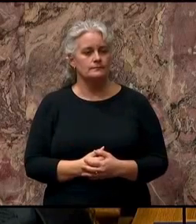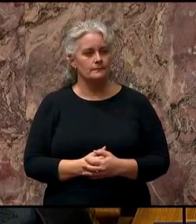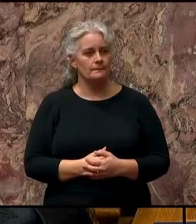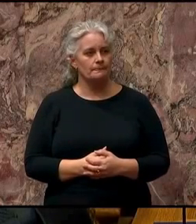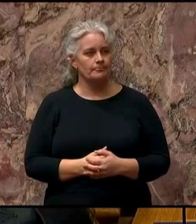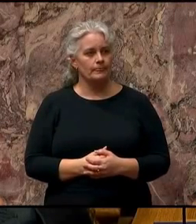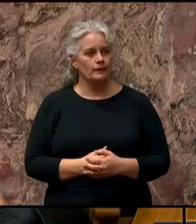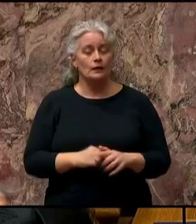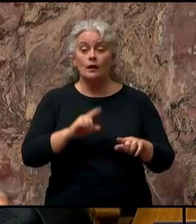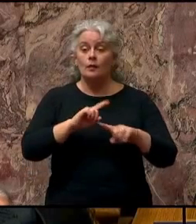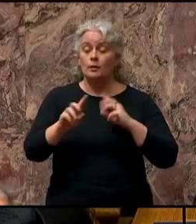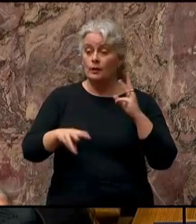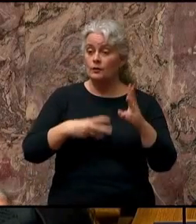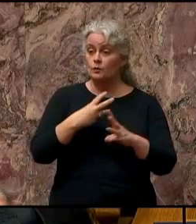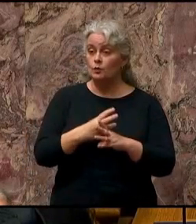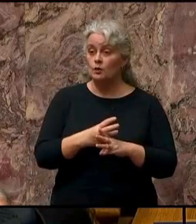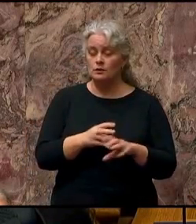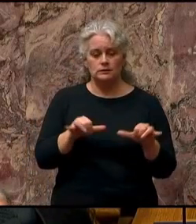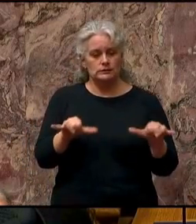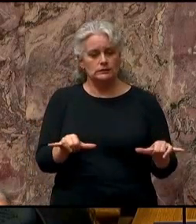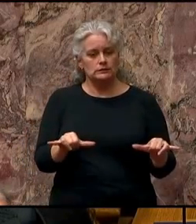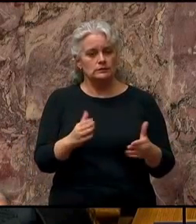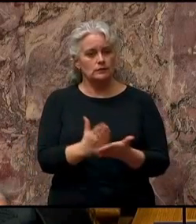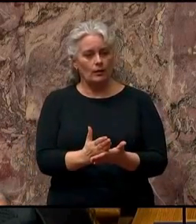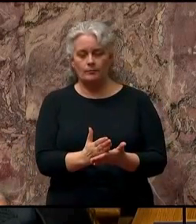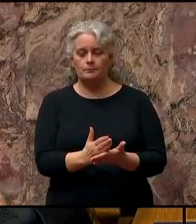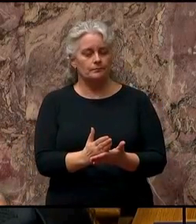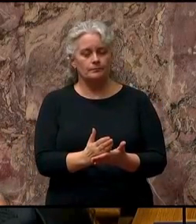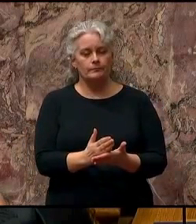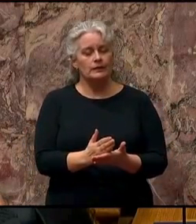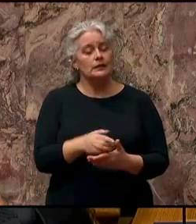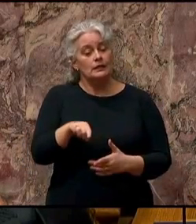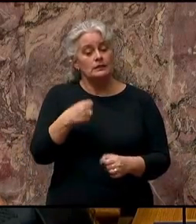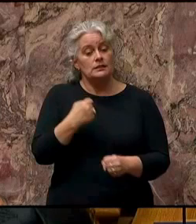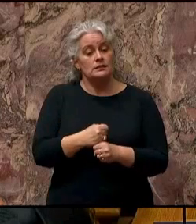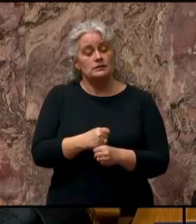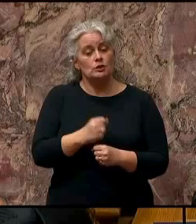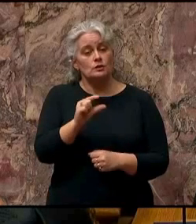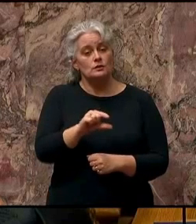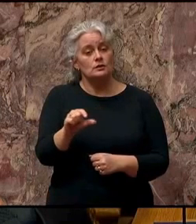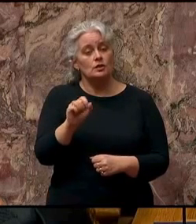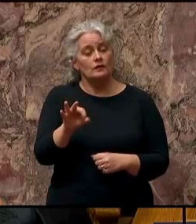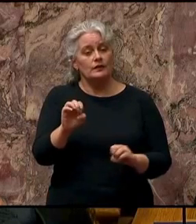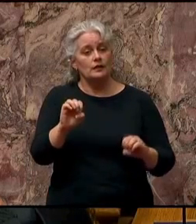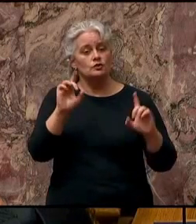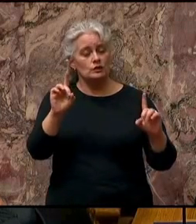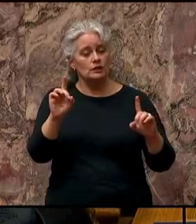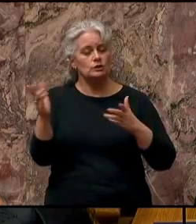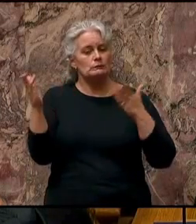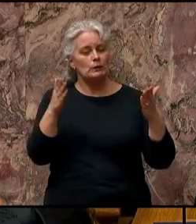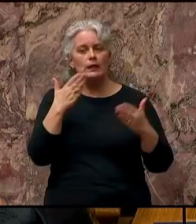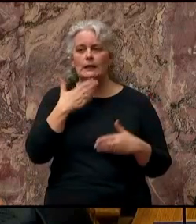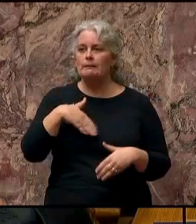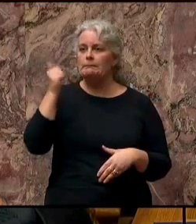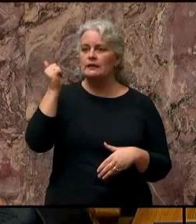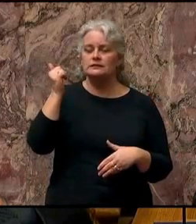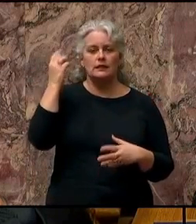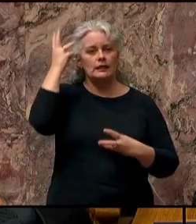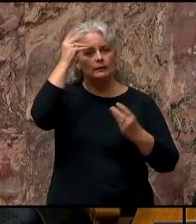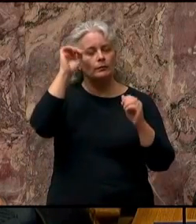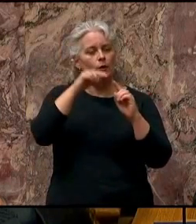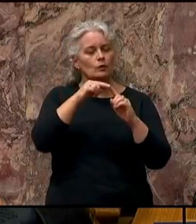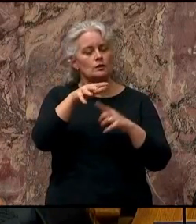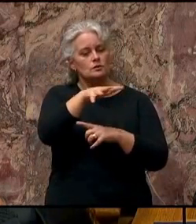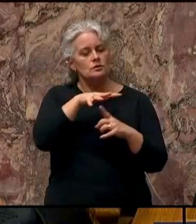world does not stand still. This year, the Ministry of Education is bringing some of the best thinking on learning from